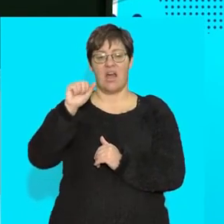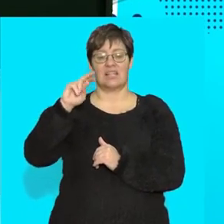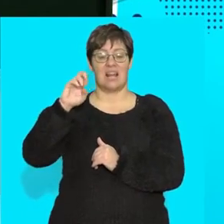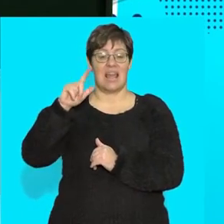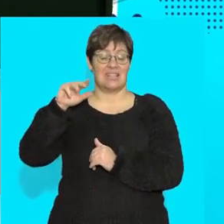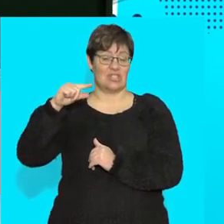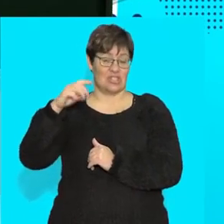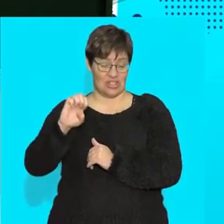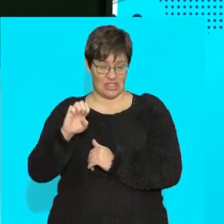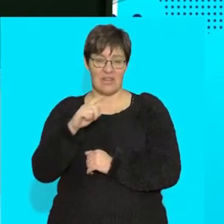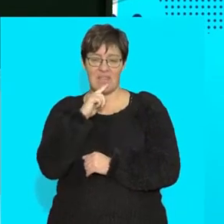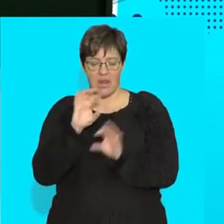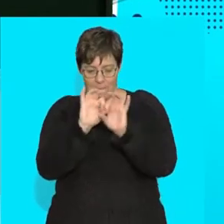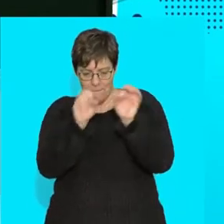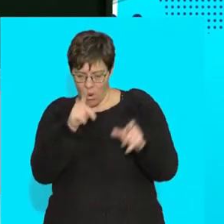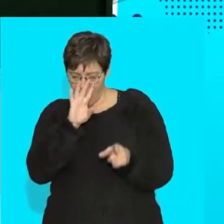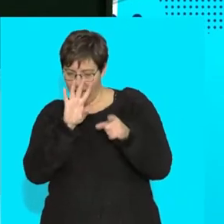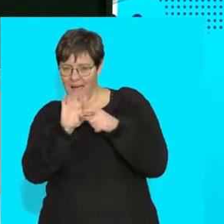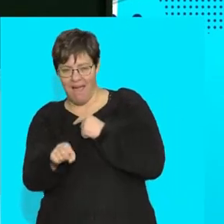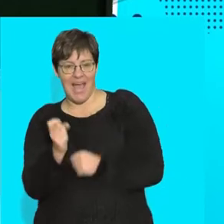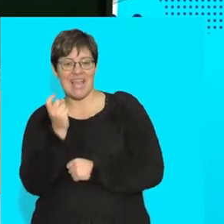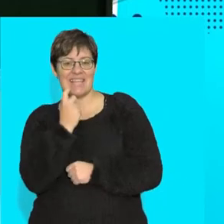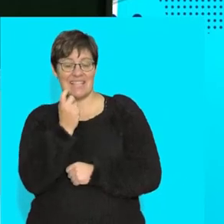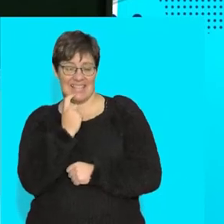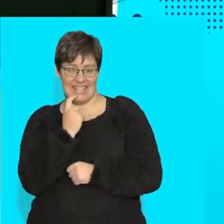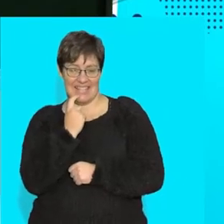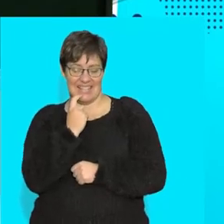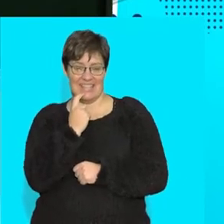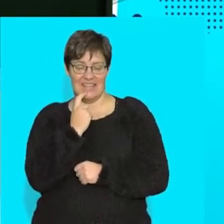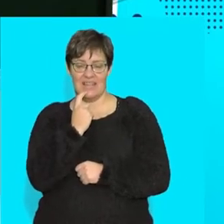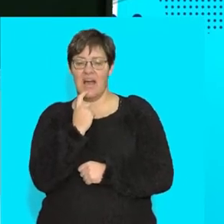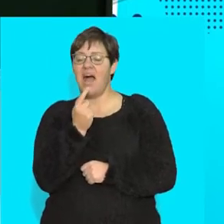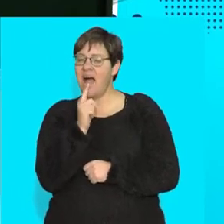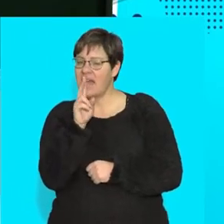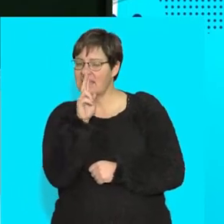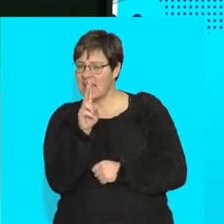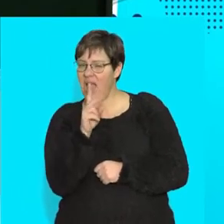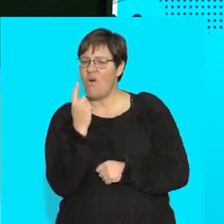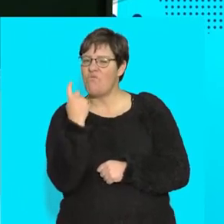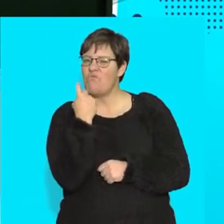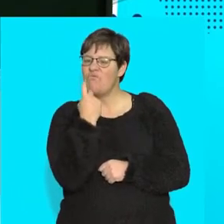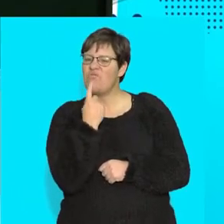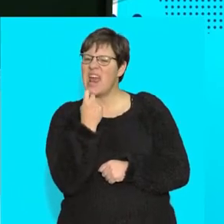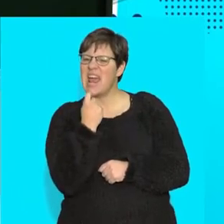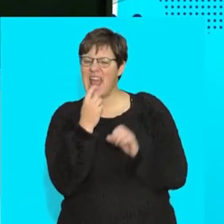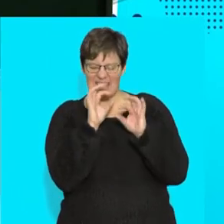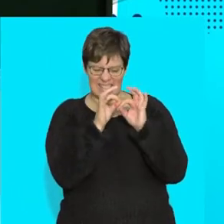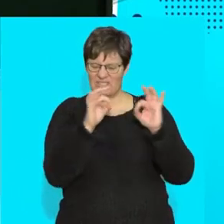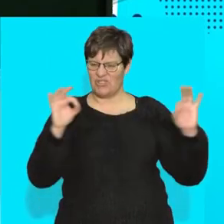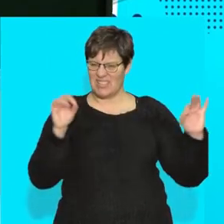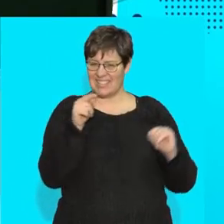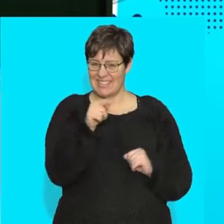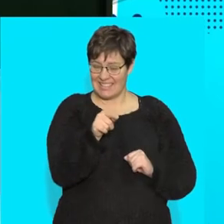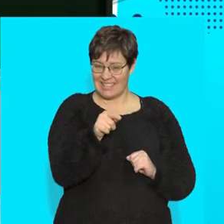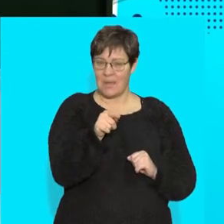going to be very obvious for me and sometimes what I can see is like a red piece of string, that would